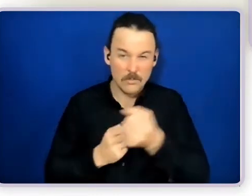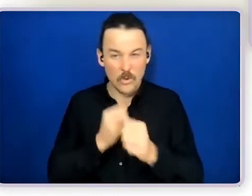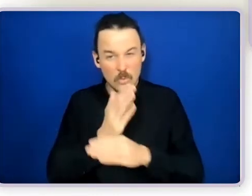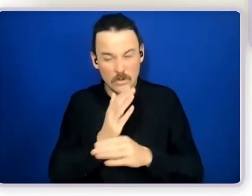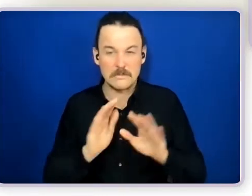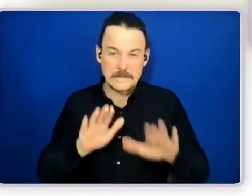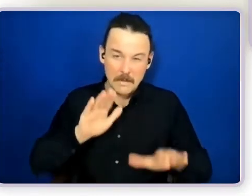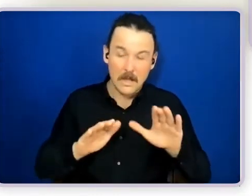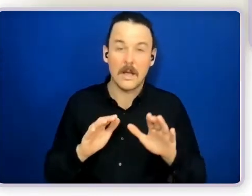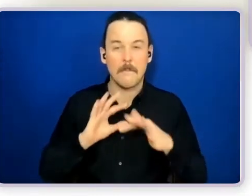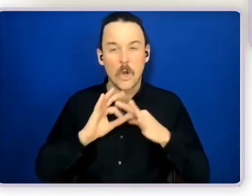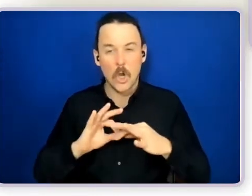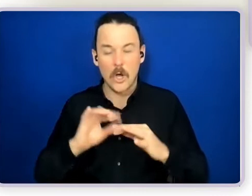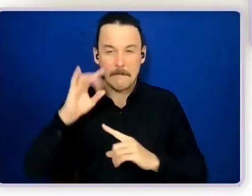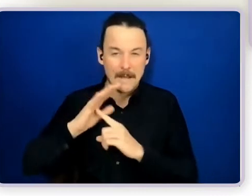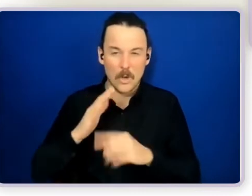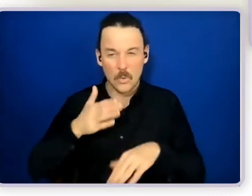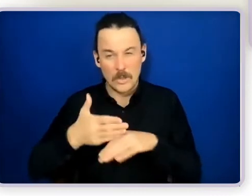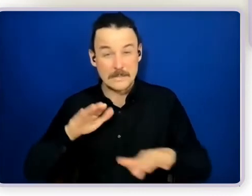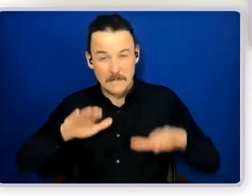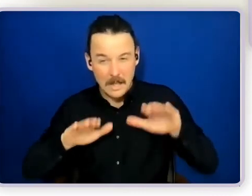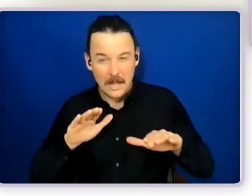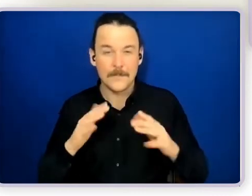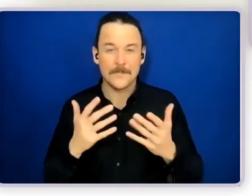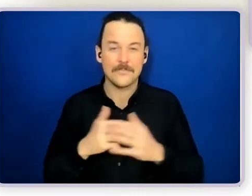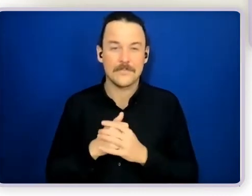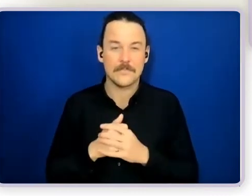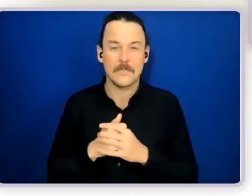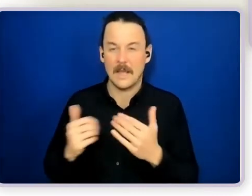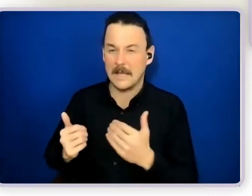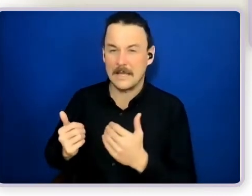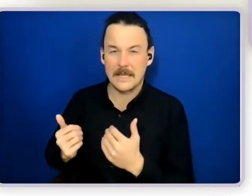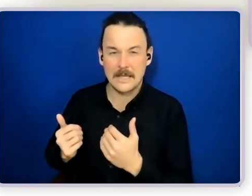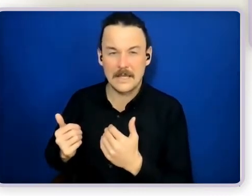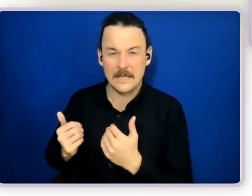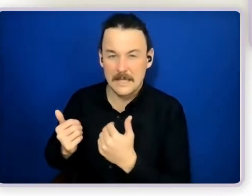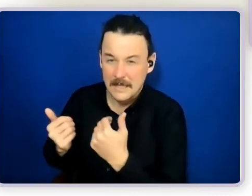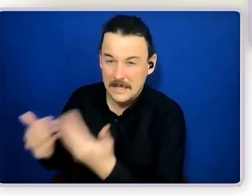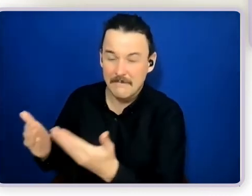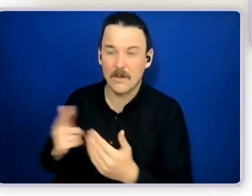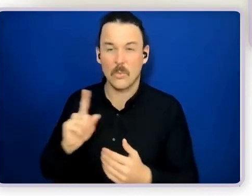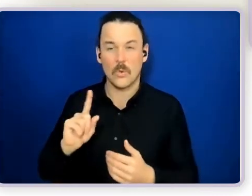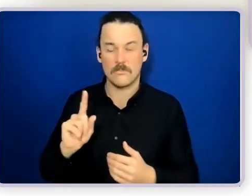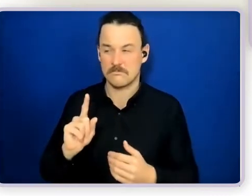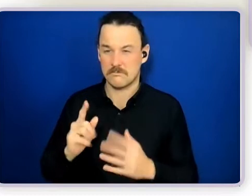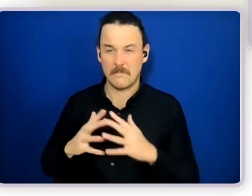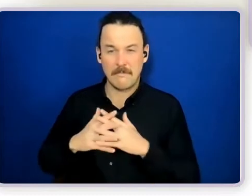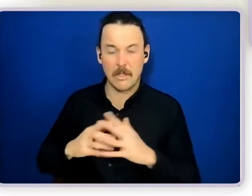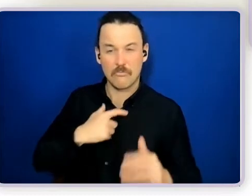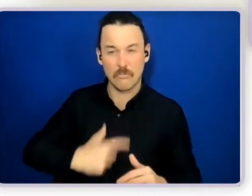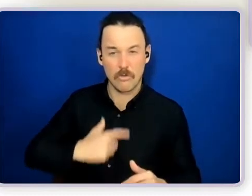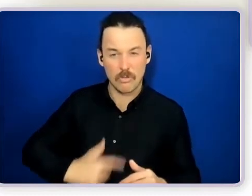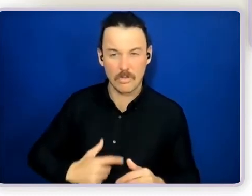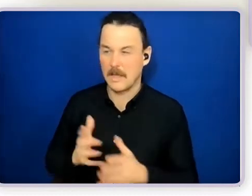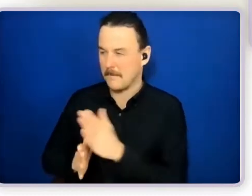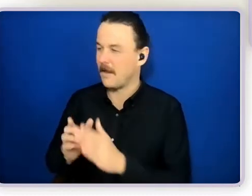And valued roles give us access to the good things in life. And the good things in life are universal. You know, if you ask that question, and we do